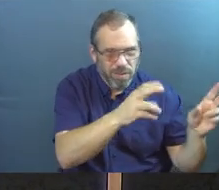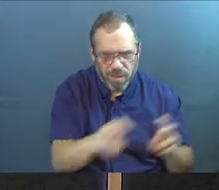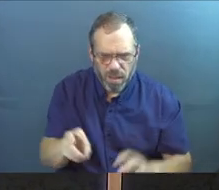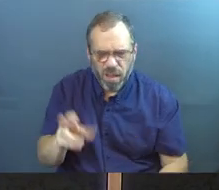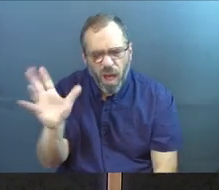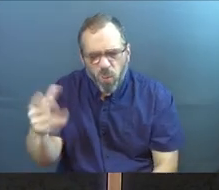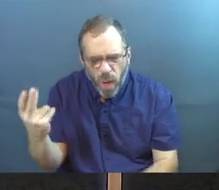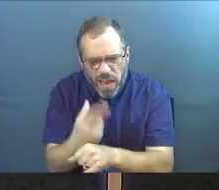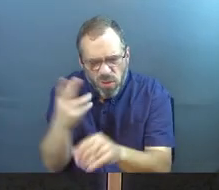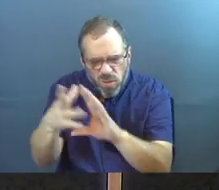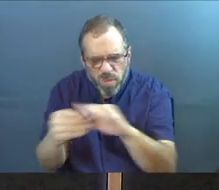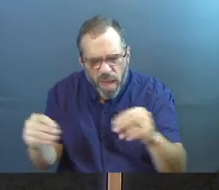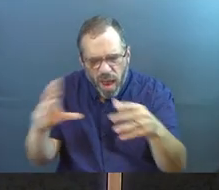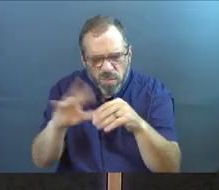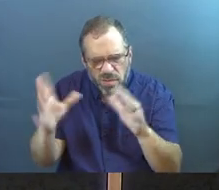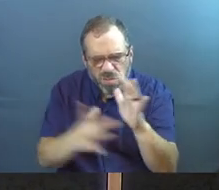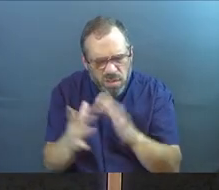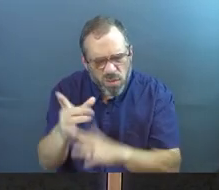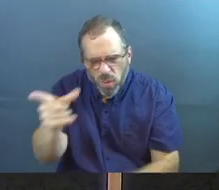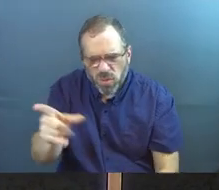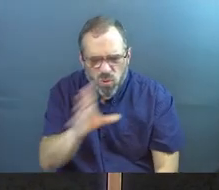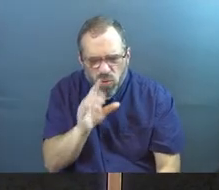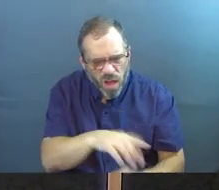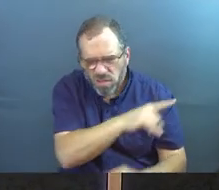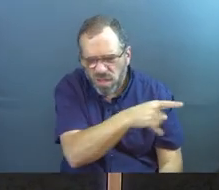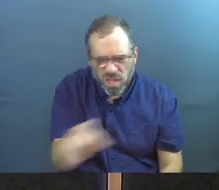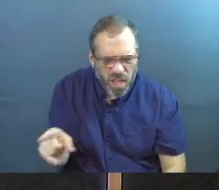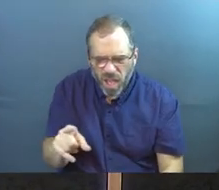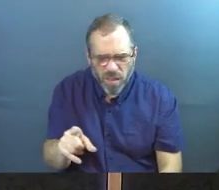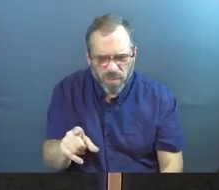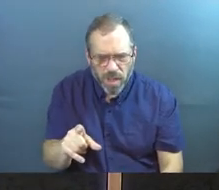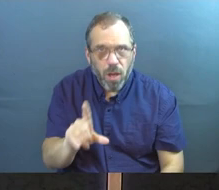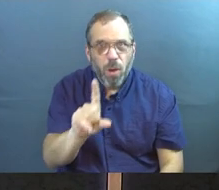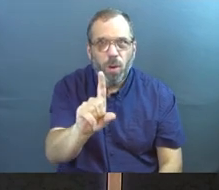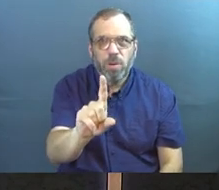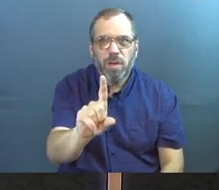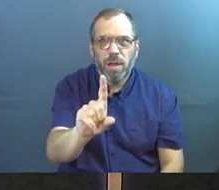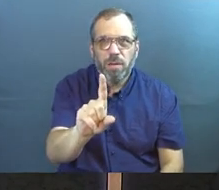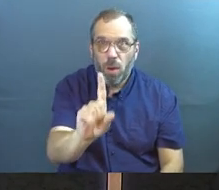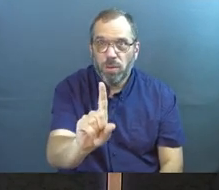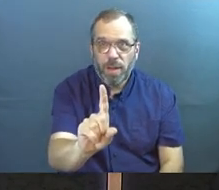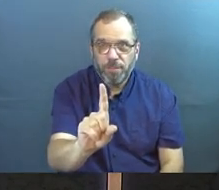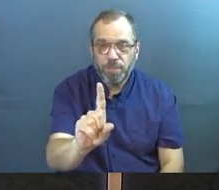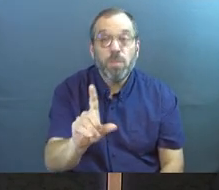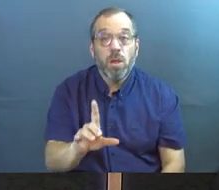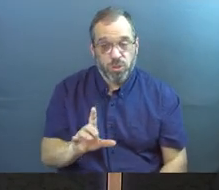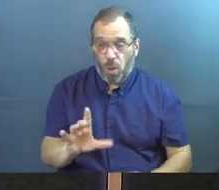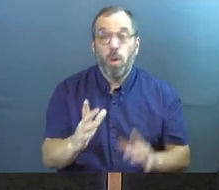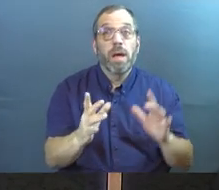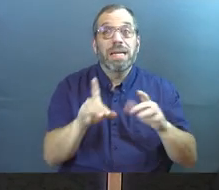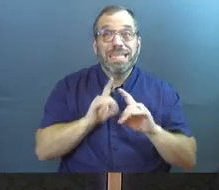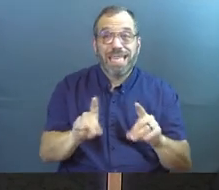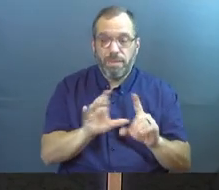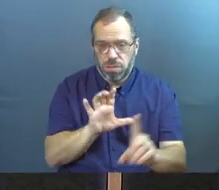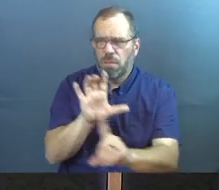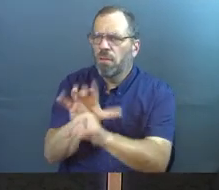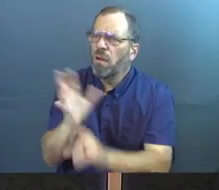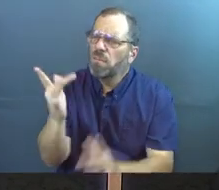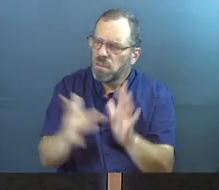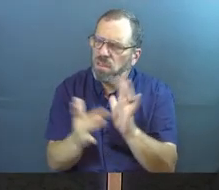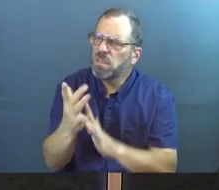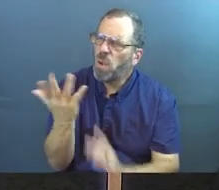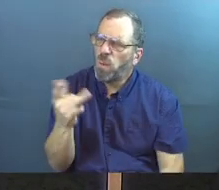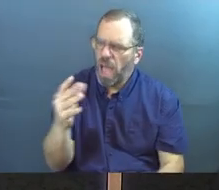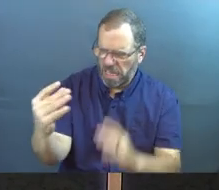Why do you use parables, Jesus, when you talk to people? So pause right there really quick. So the disciples are coming in there saying, why,